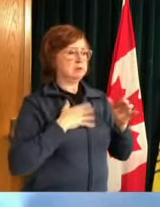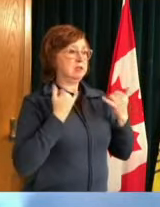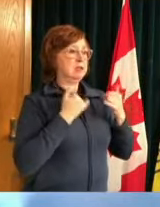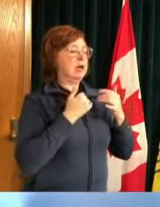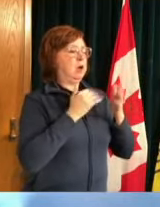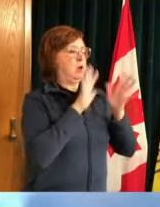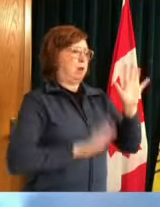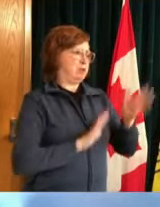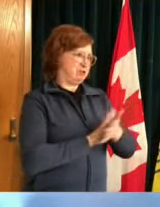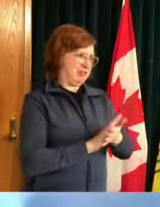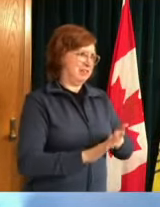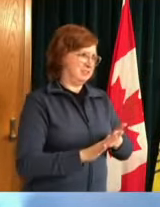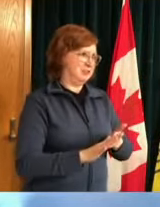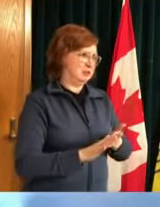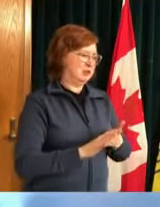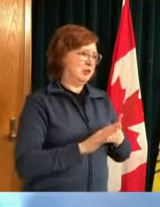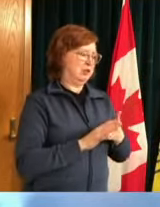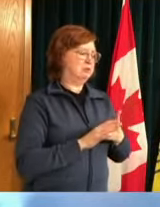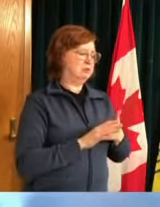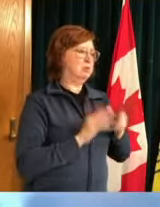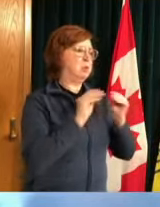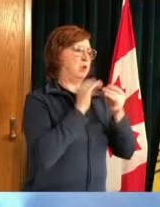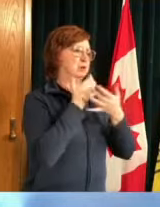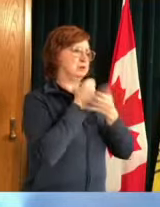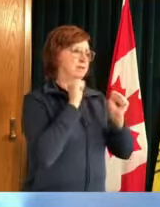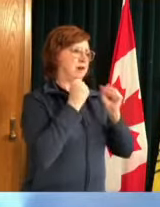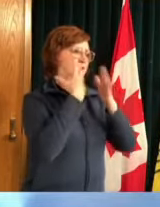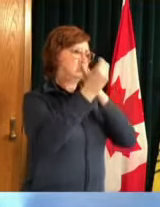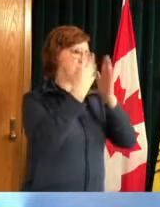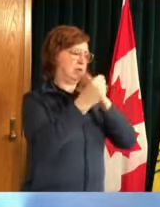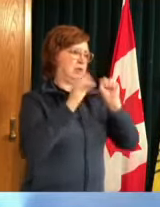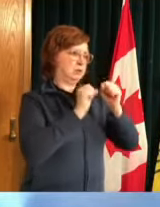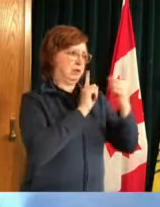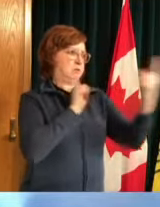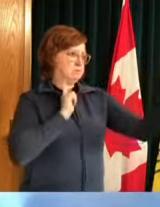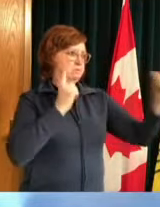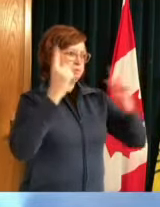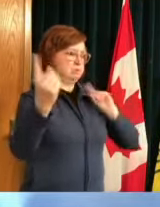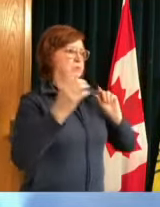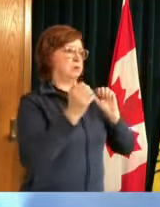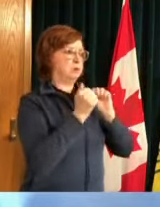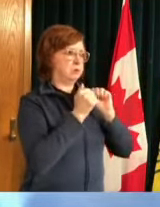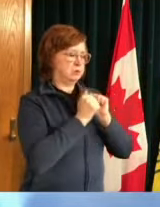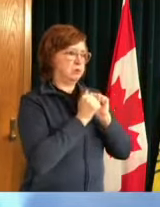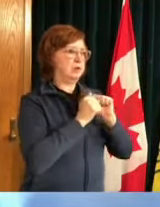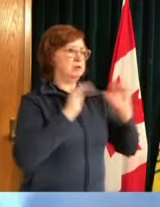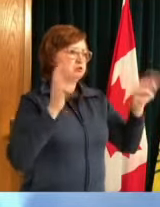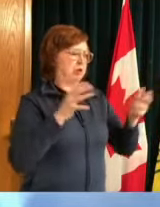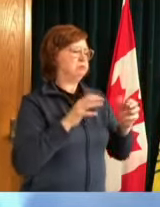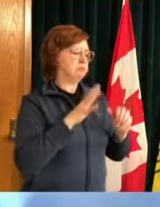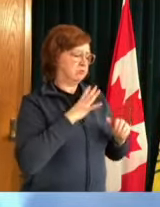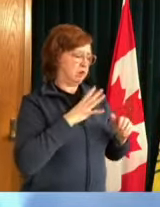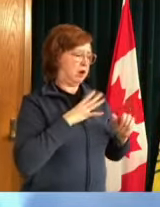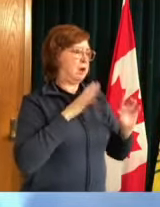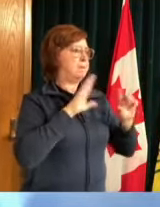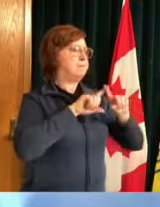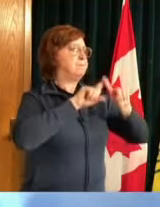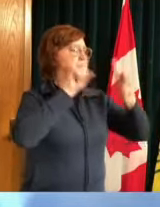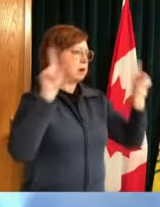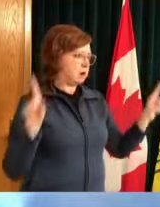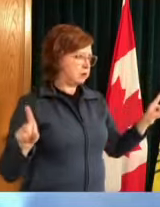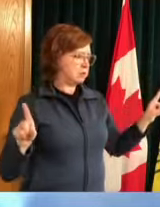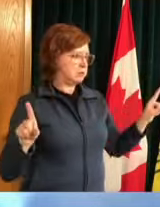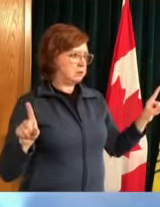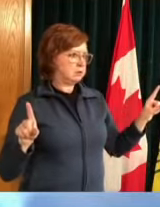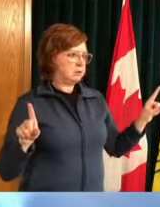maintain your physical distance but having um you know being safe outdoors means that maintaining that physical distance uh you know